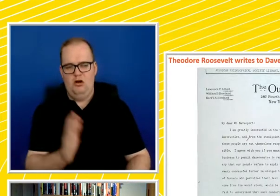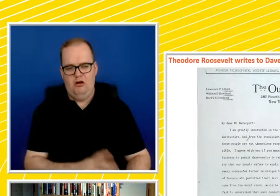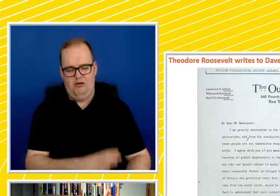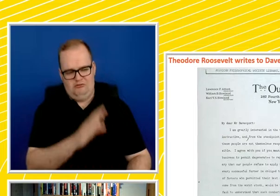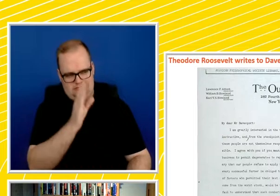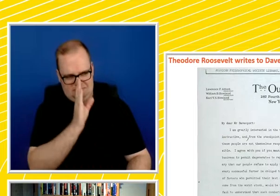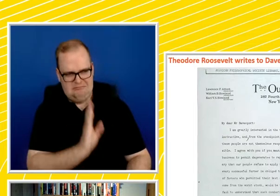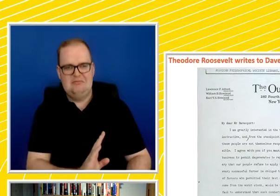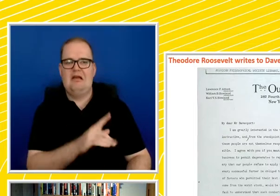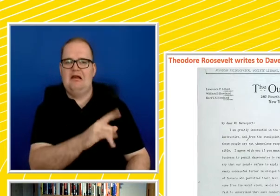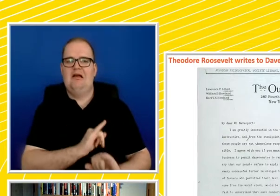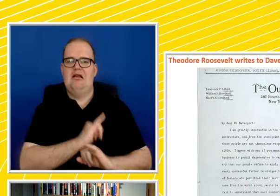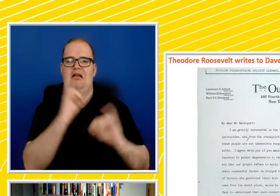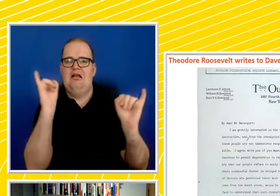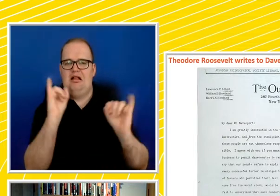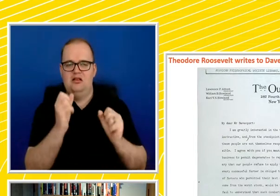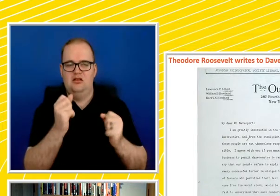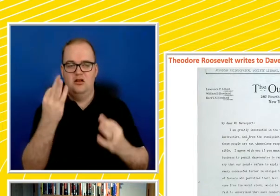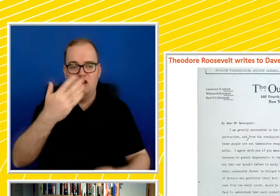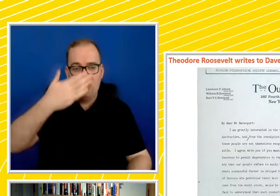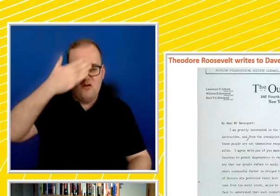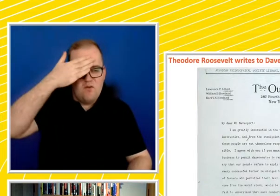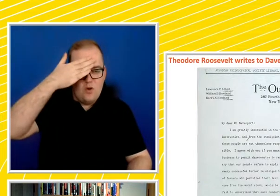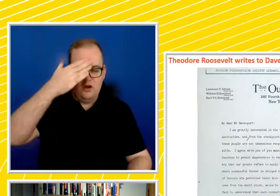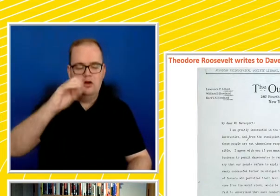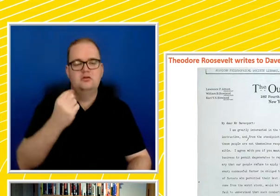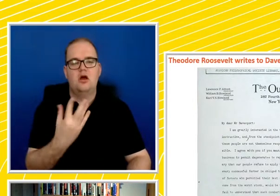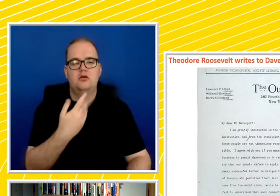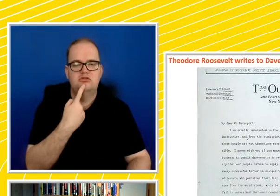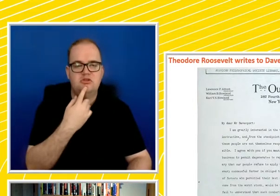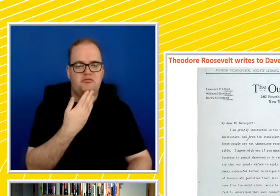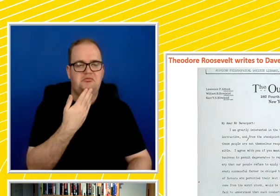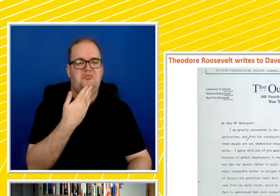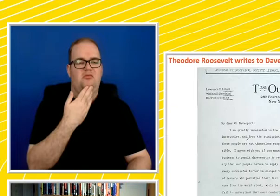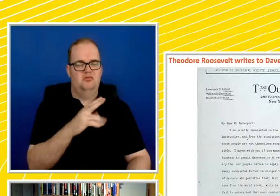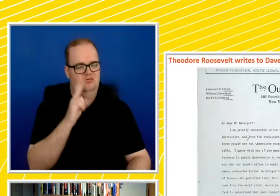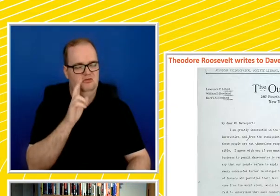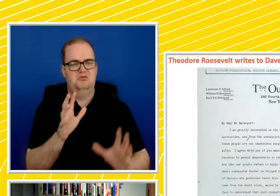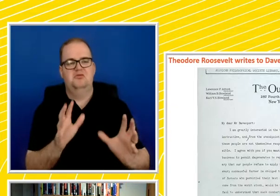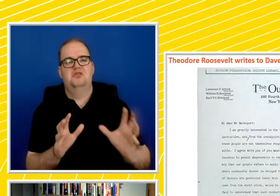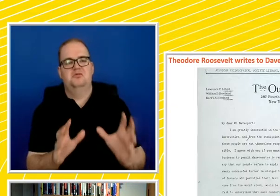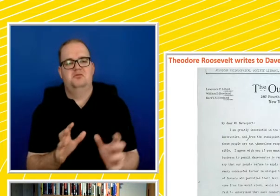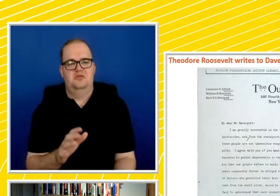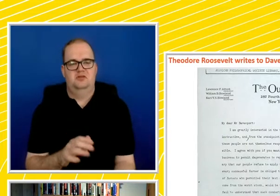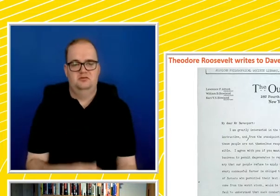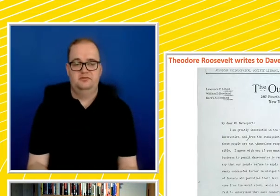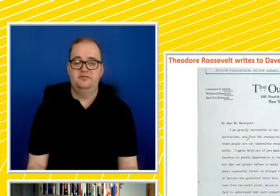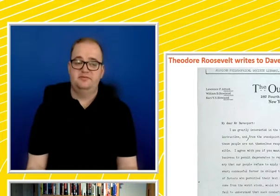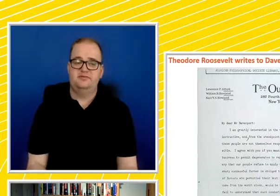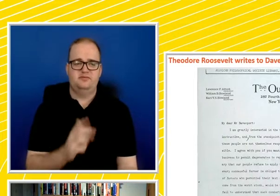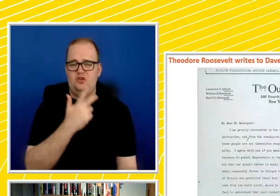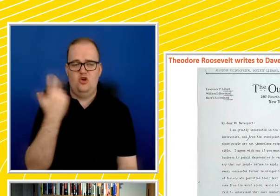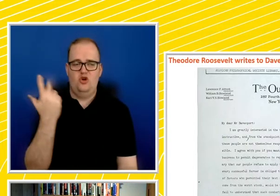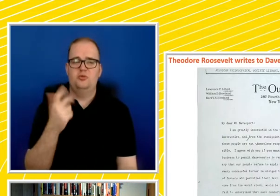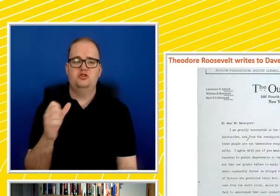idiotic creature, with no forehead or no chin, an imbecile grin or a wild, suspicious stare. It was perfectly horrible. They